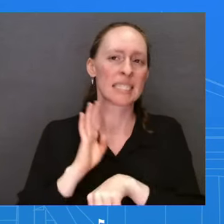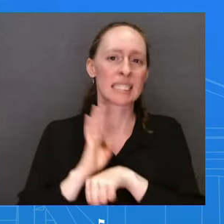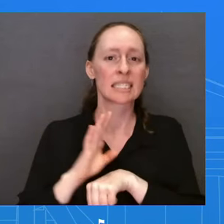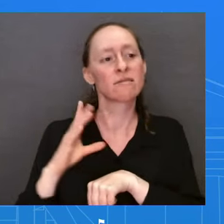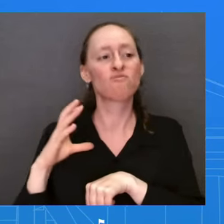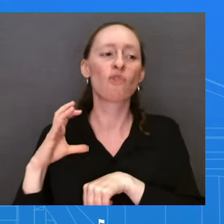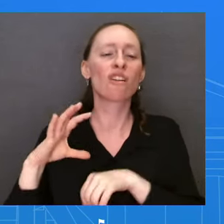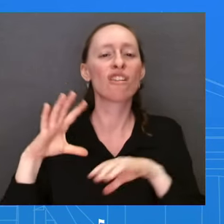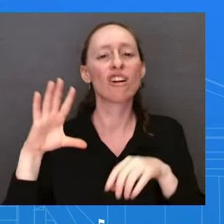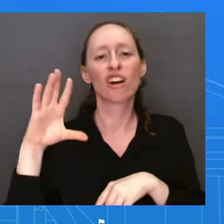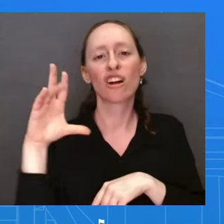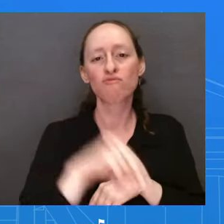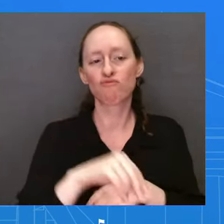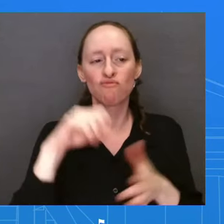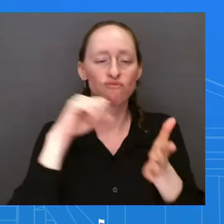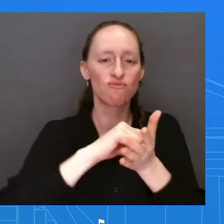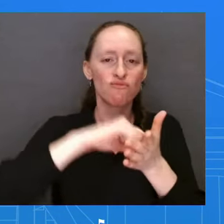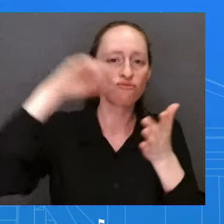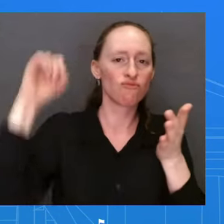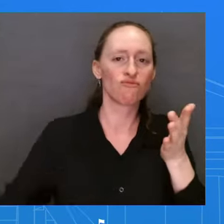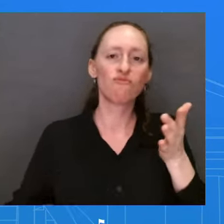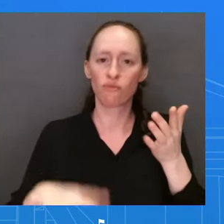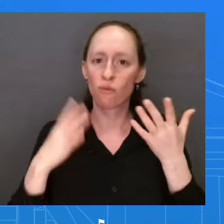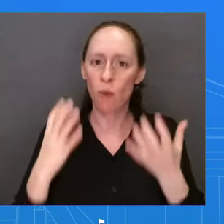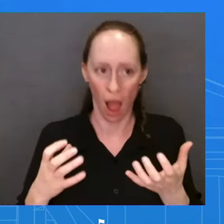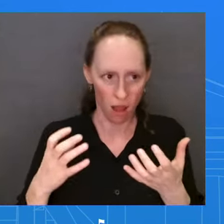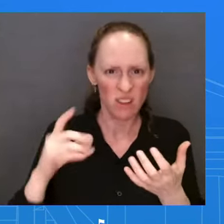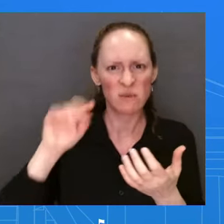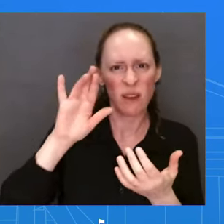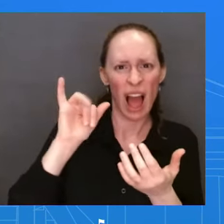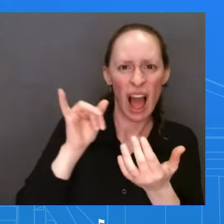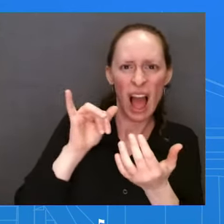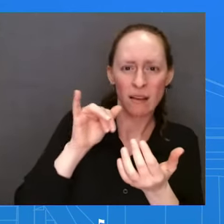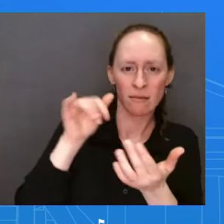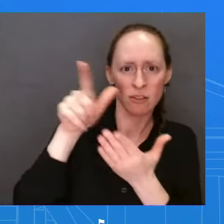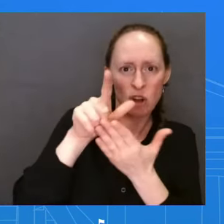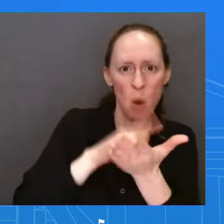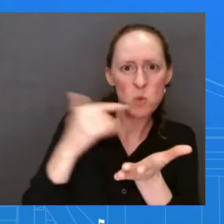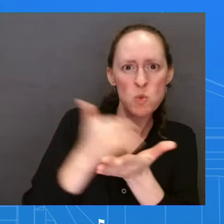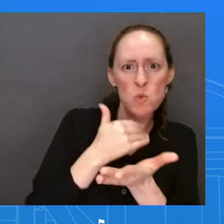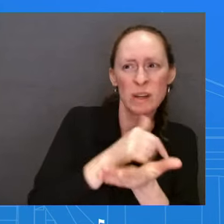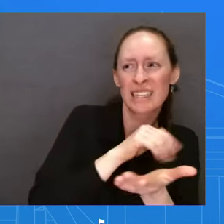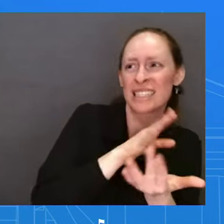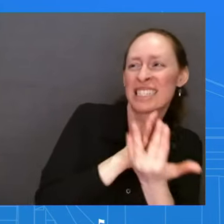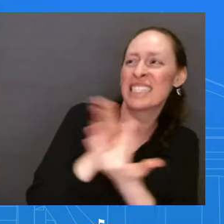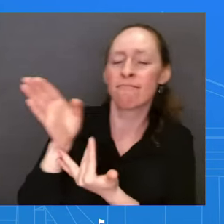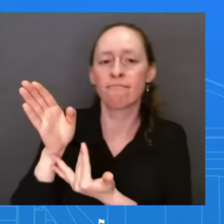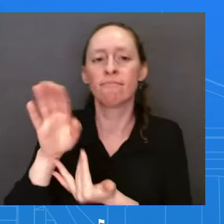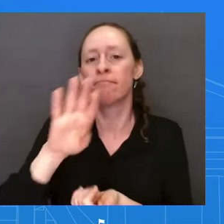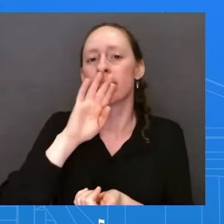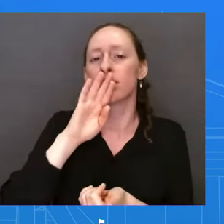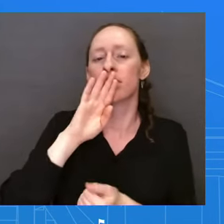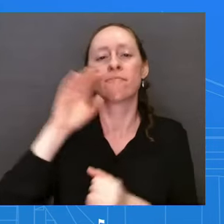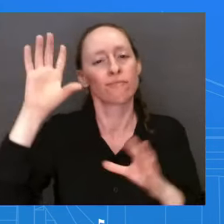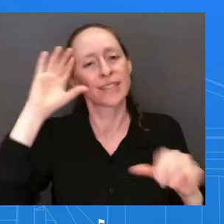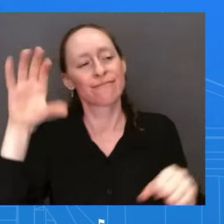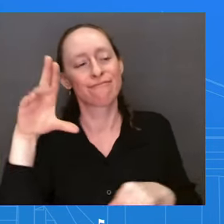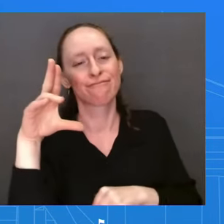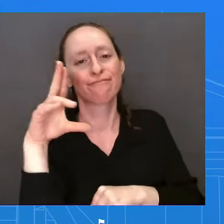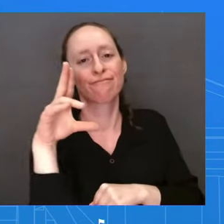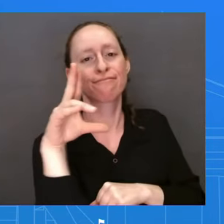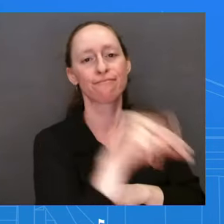veto to try and get this program, and we saw them go all the way to the highest court in the land to try to rip away